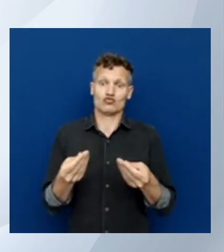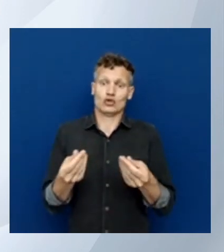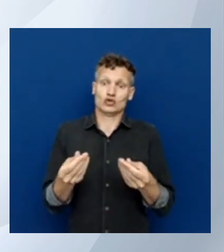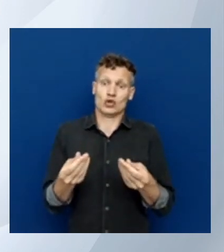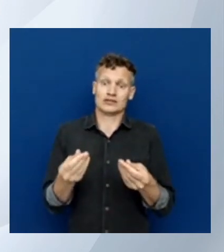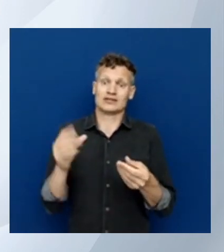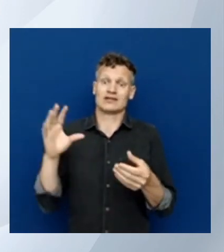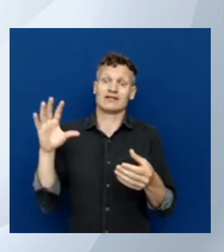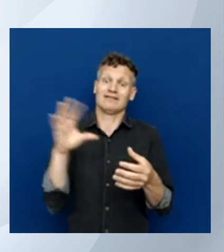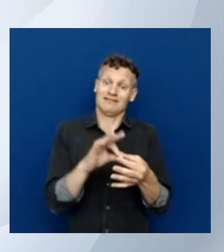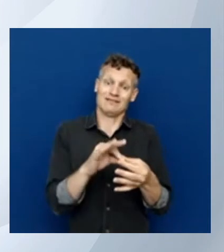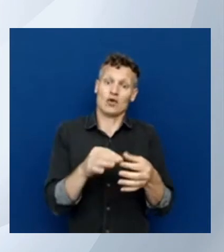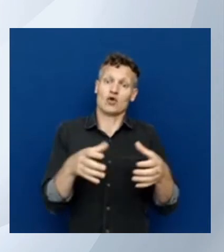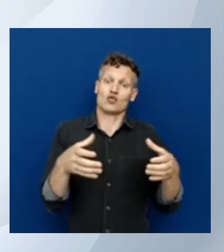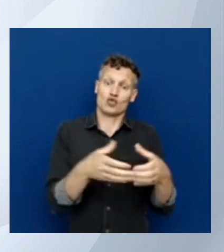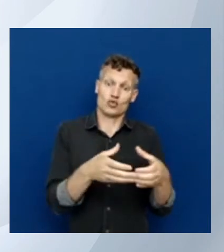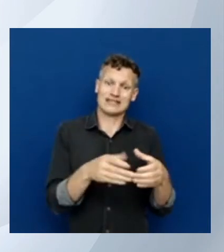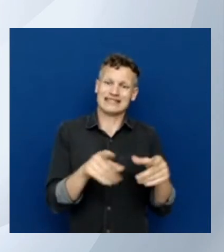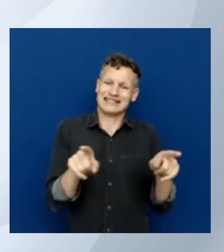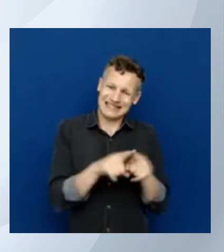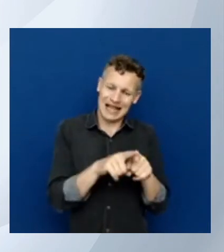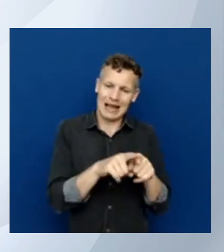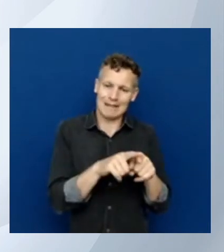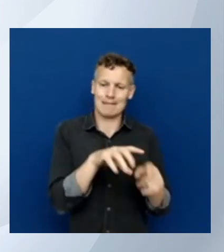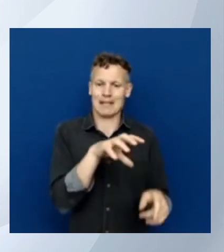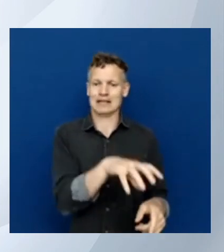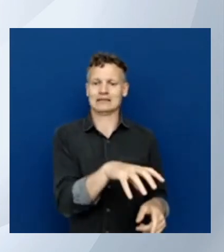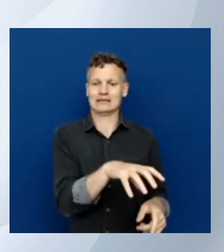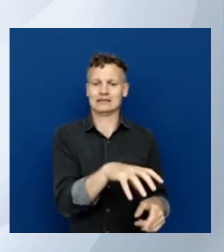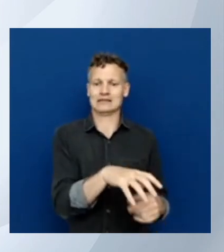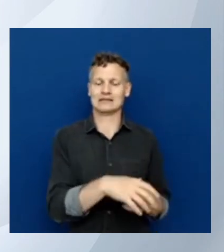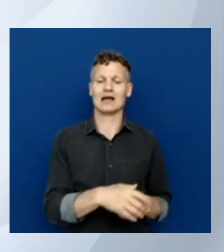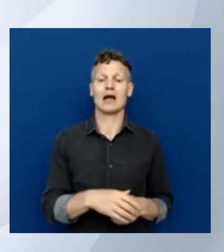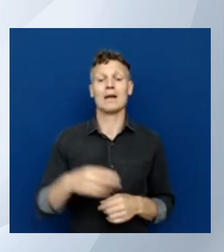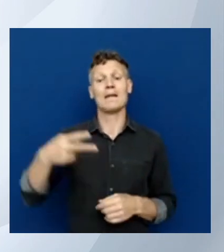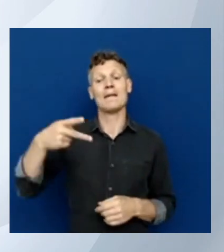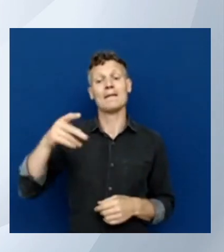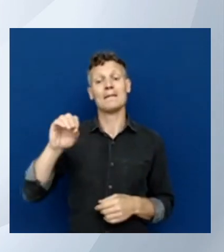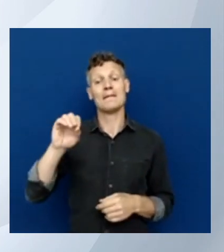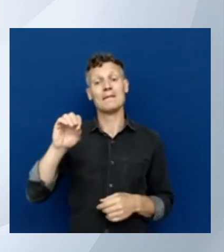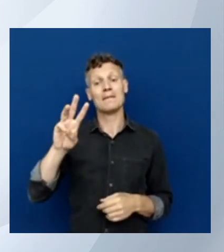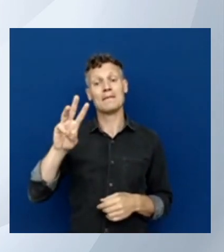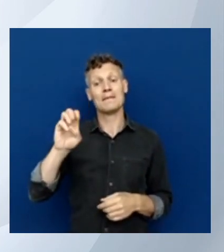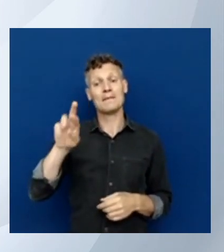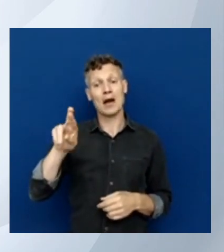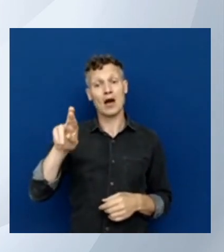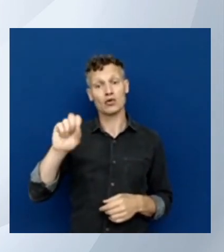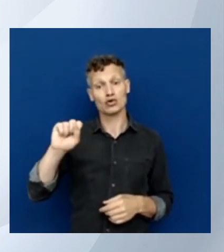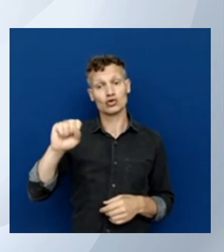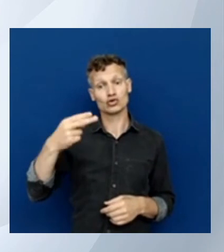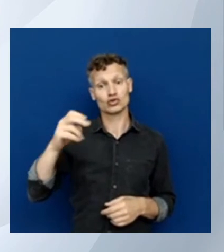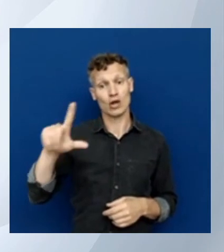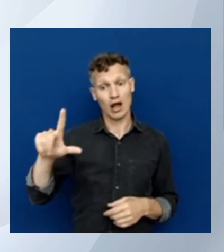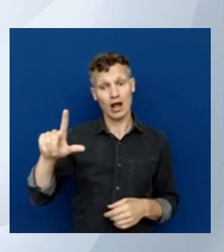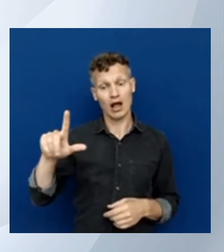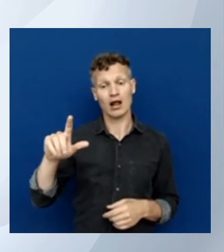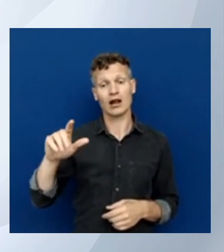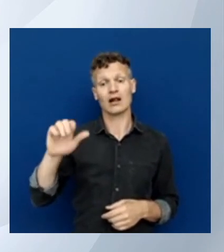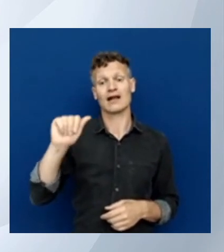PowerShell and ASCLI it's not possible as far as I know of okay okay okay okay okay didn't know another